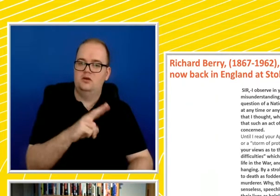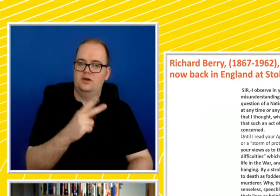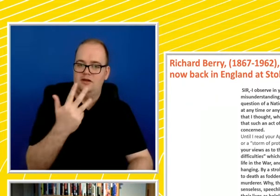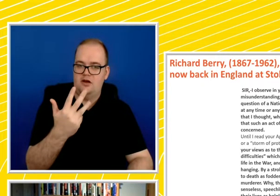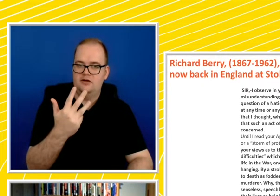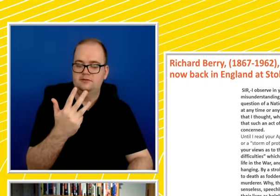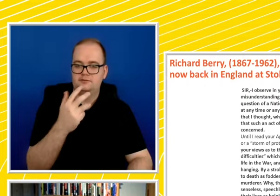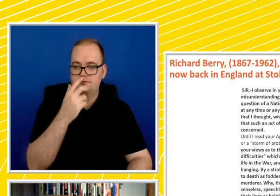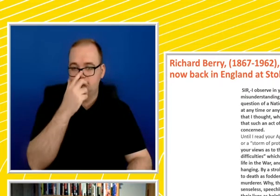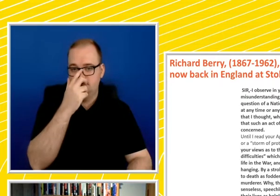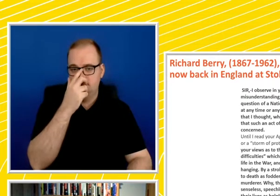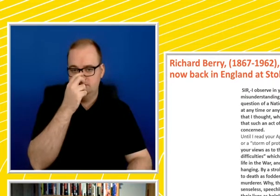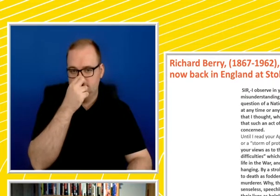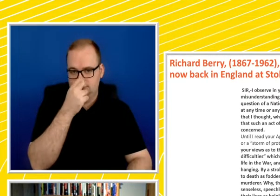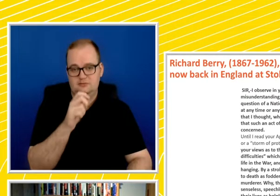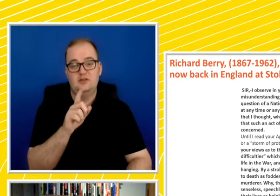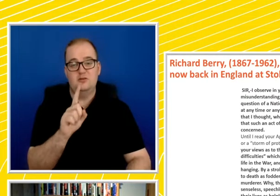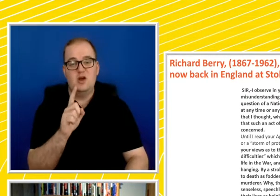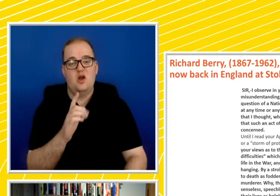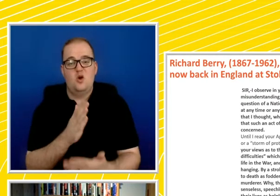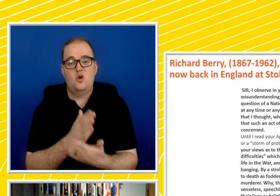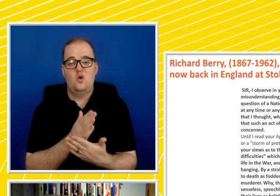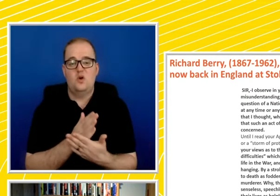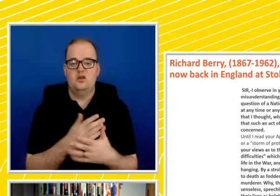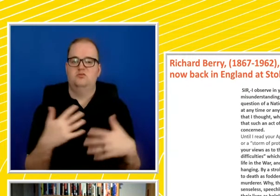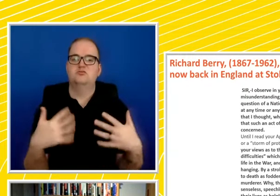But, you know, quite staggering.